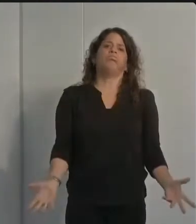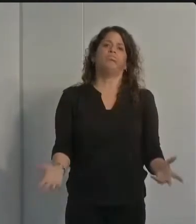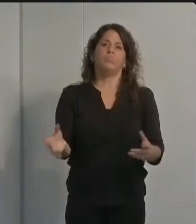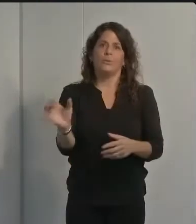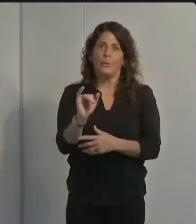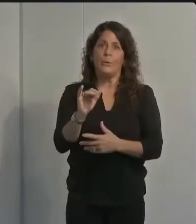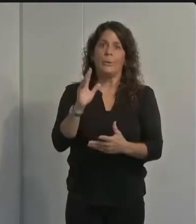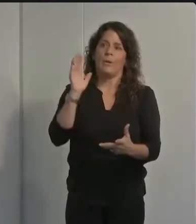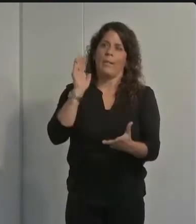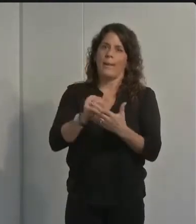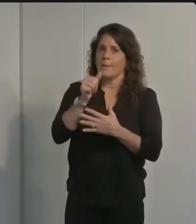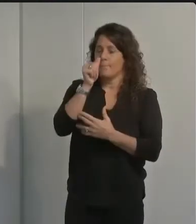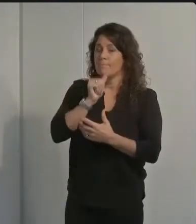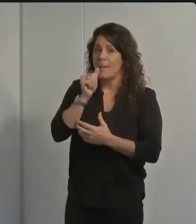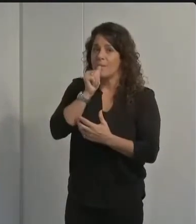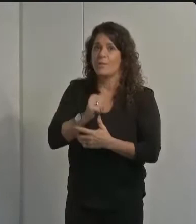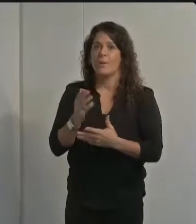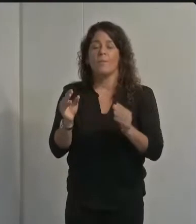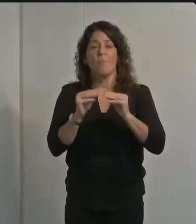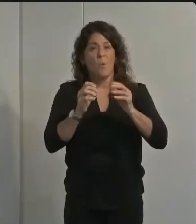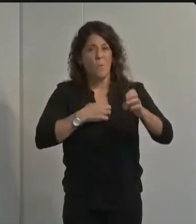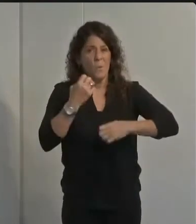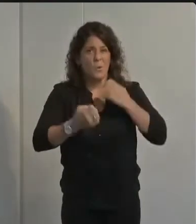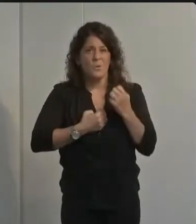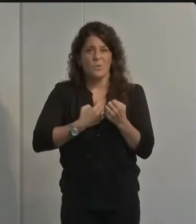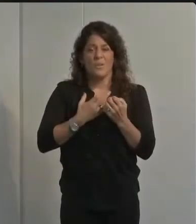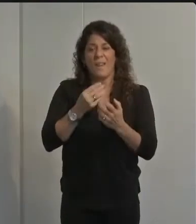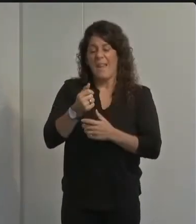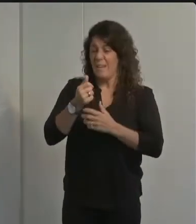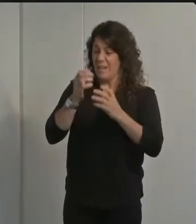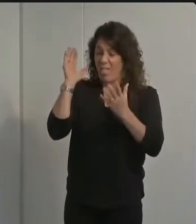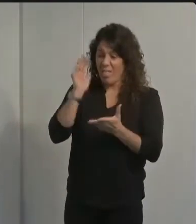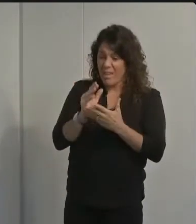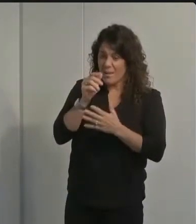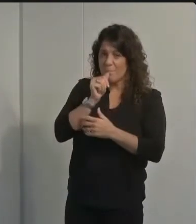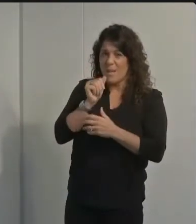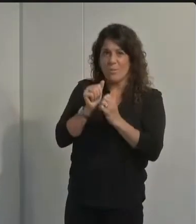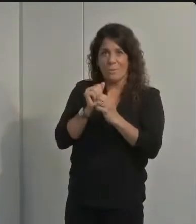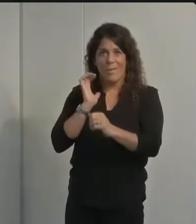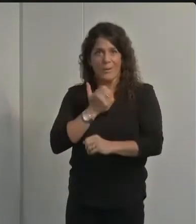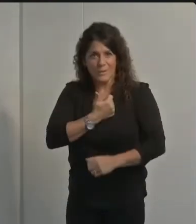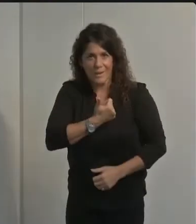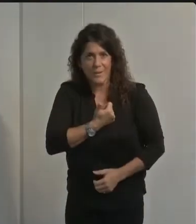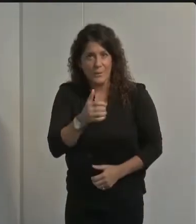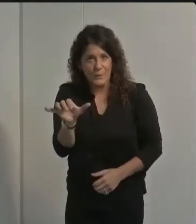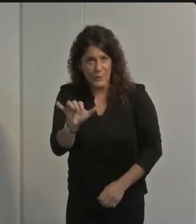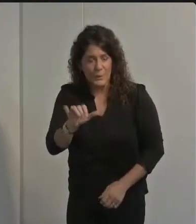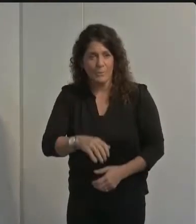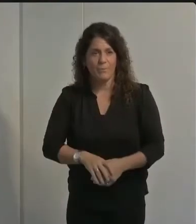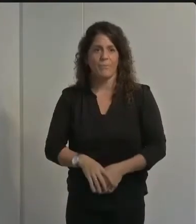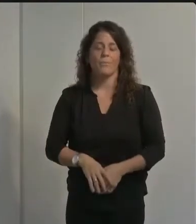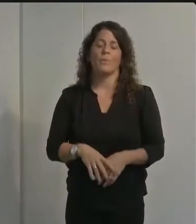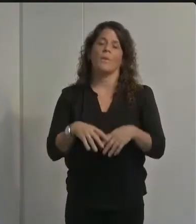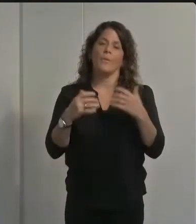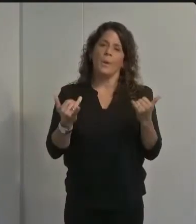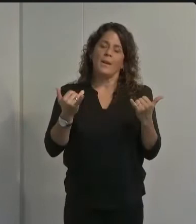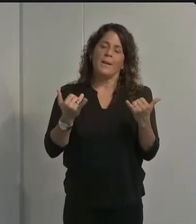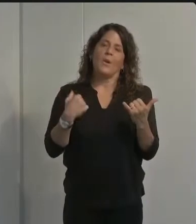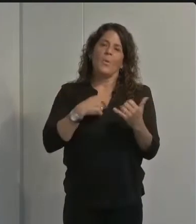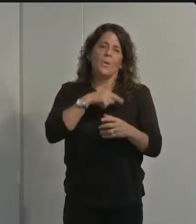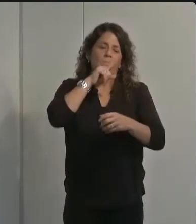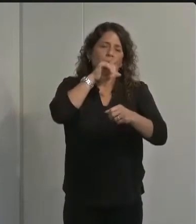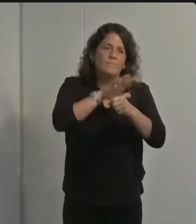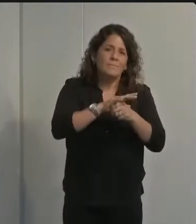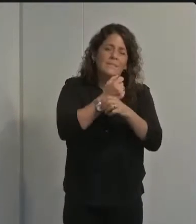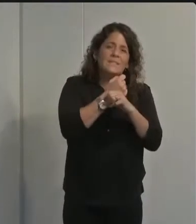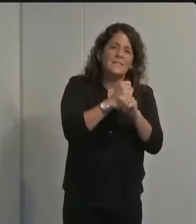with others and with ourselves this is also a time to be diligent with our physical safety but it's also a